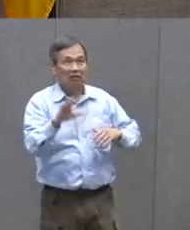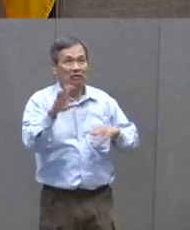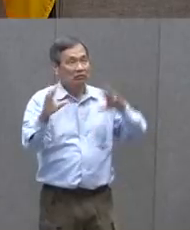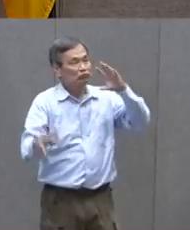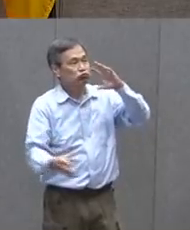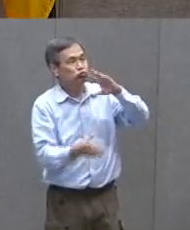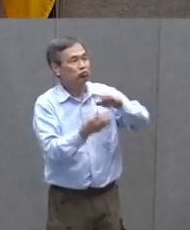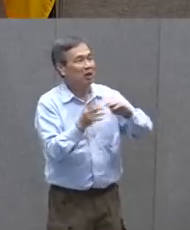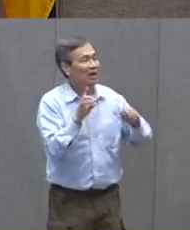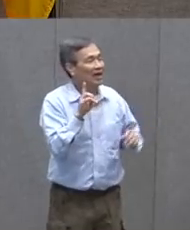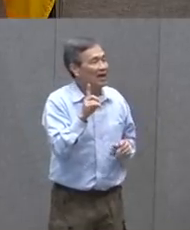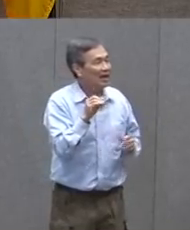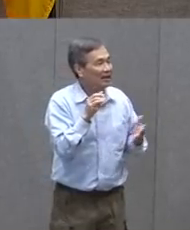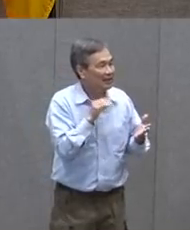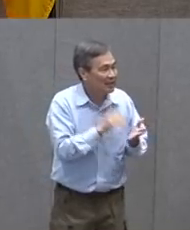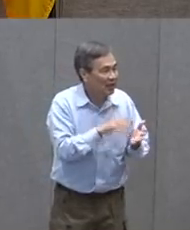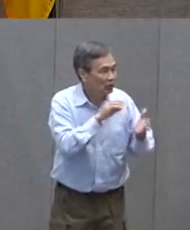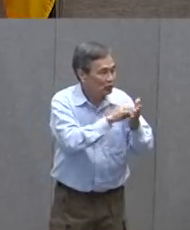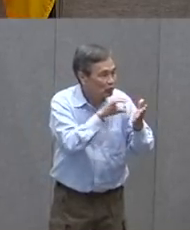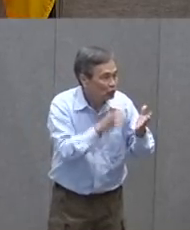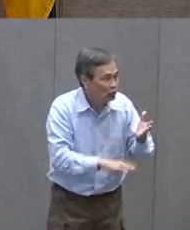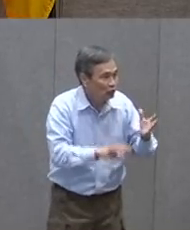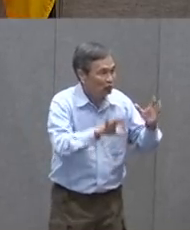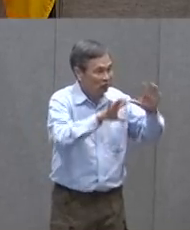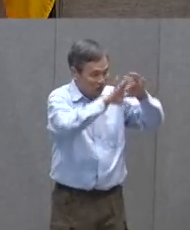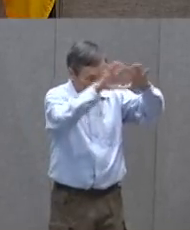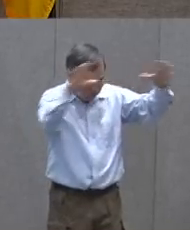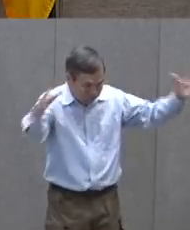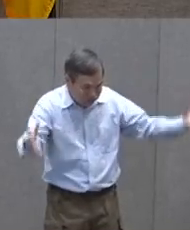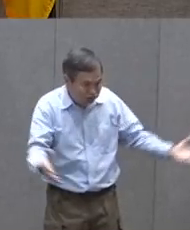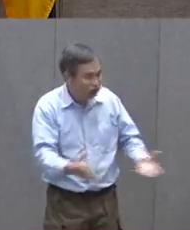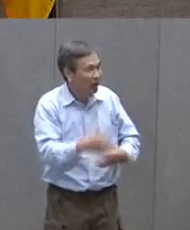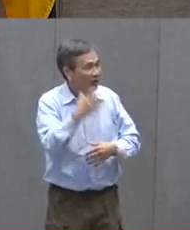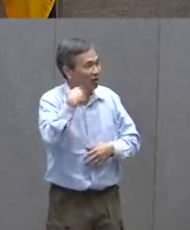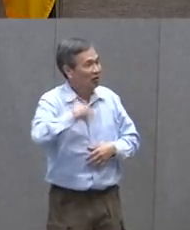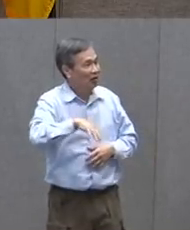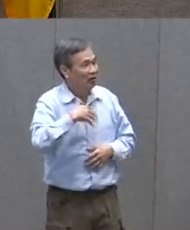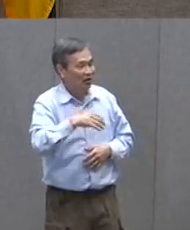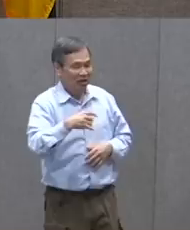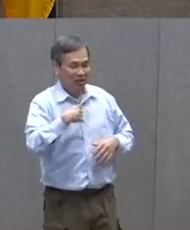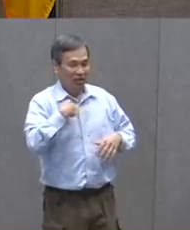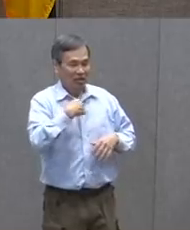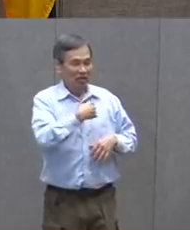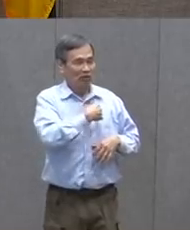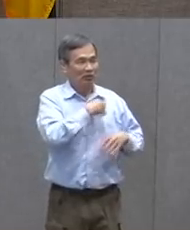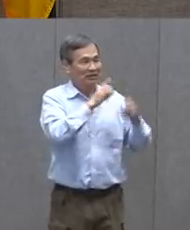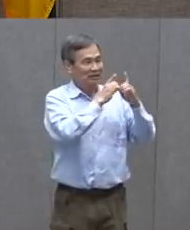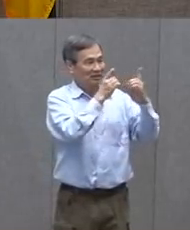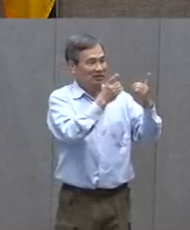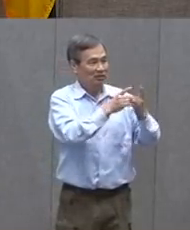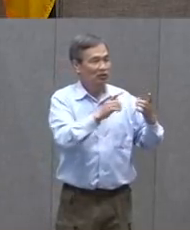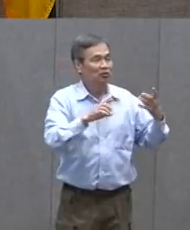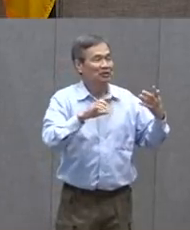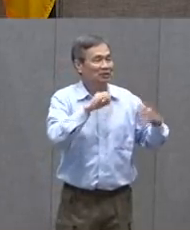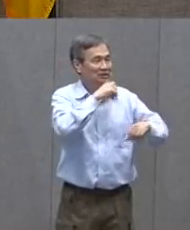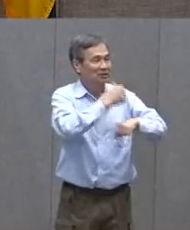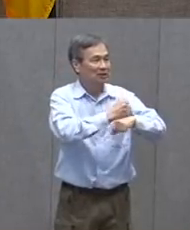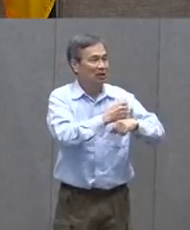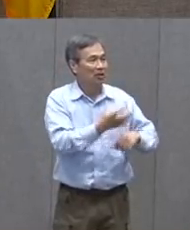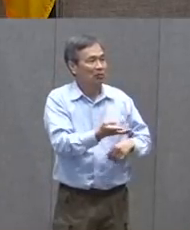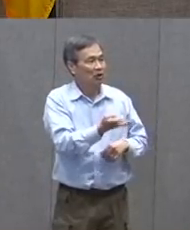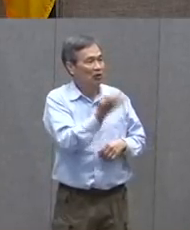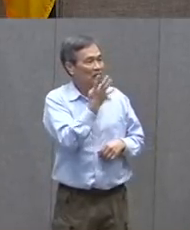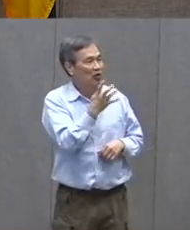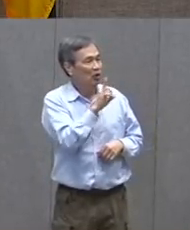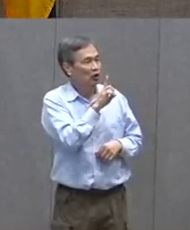,000 students total. So we kind of broke our district down into four relatively